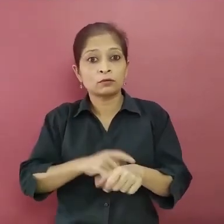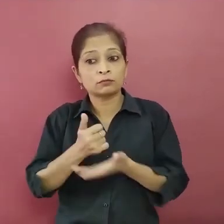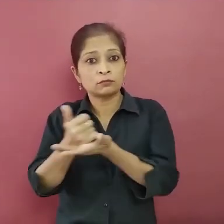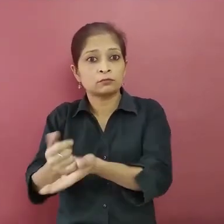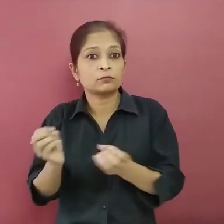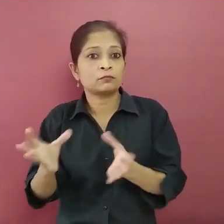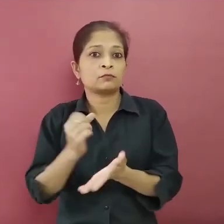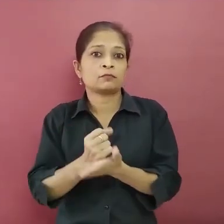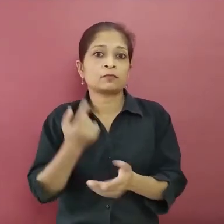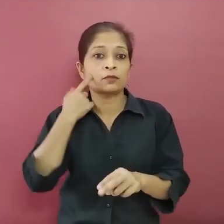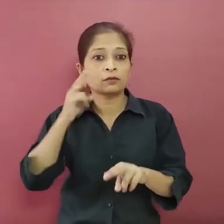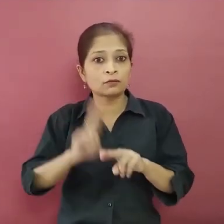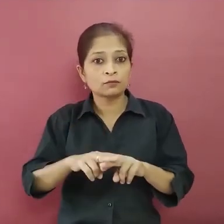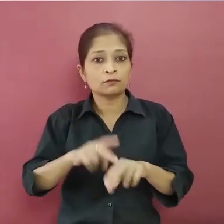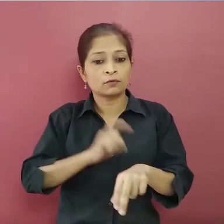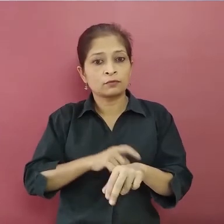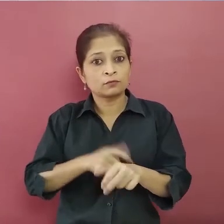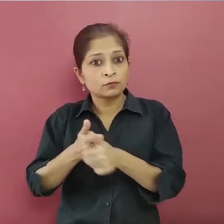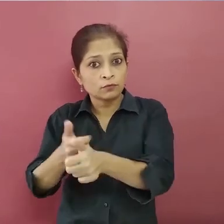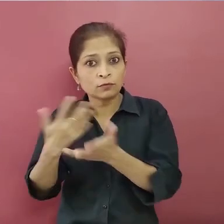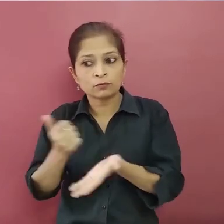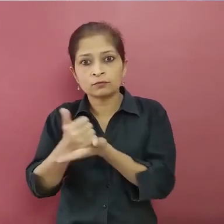is started in time, they can save somebody's life.